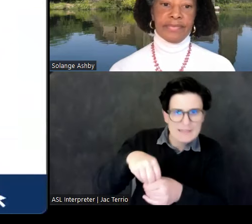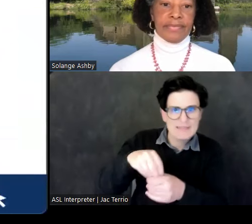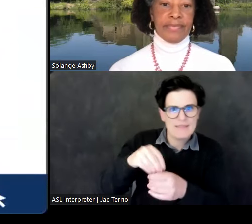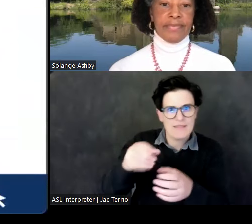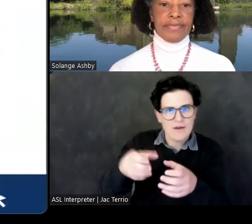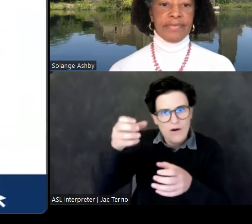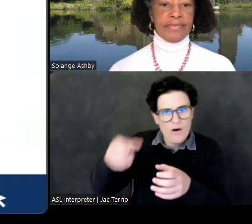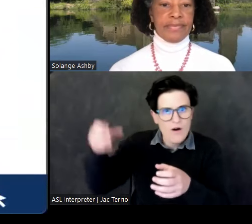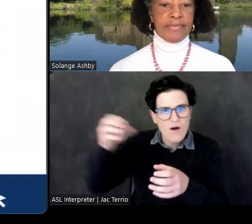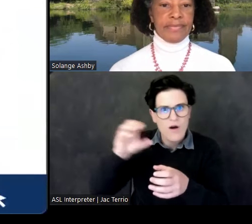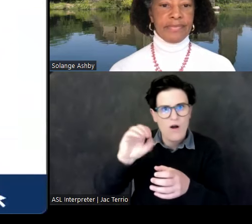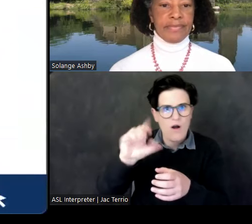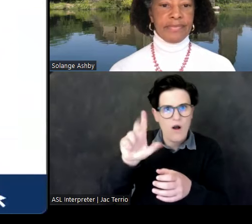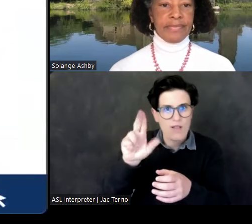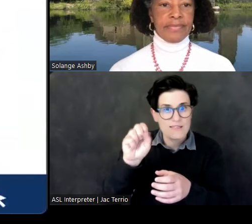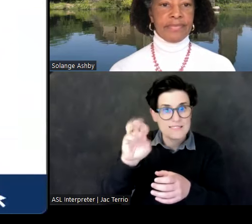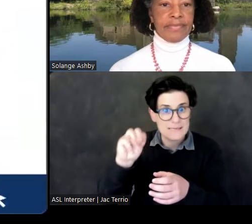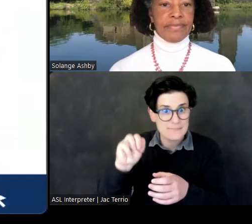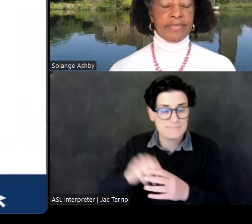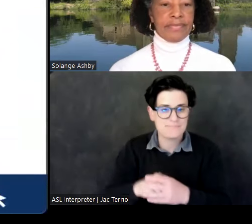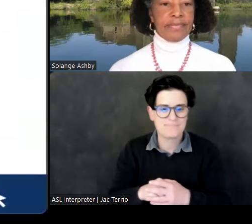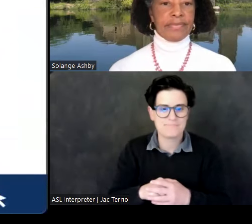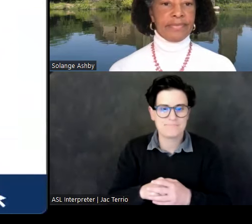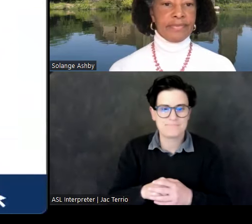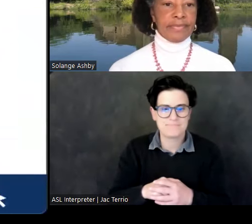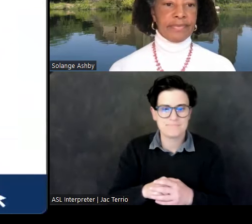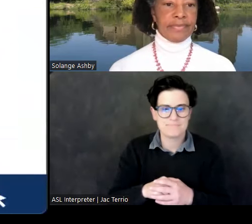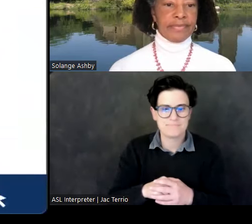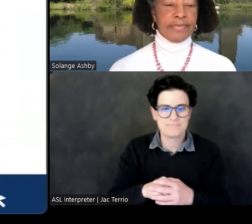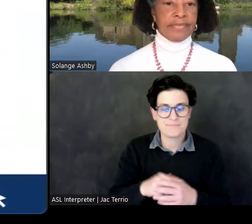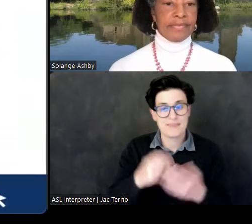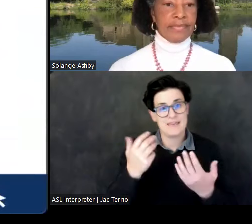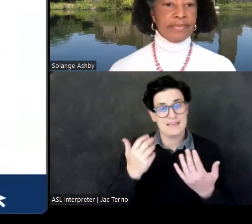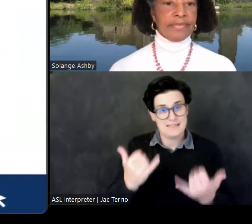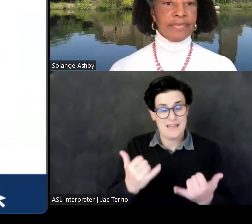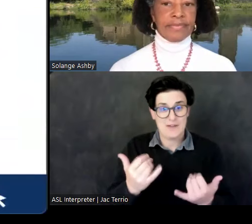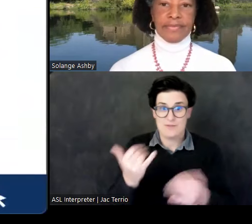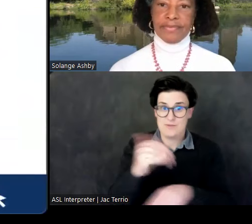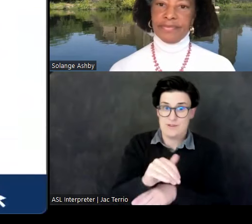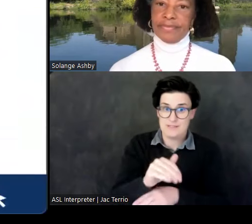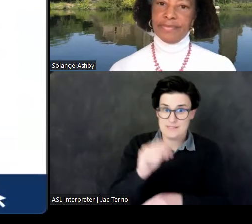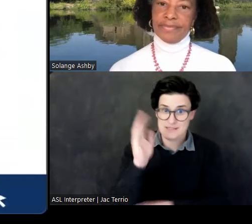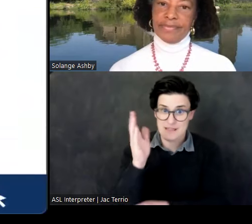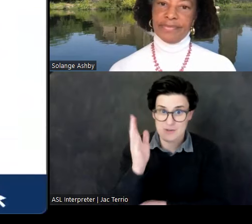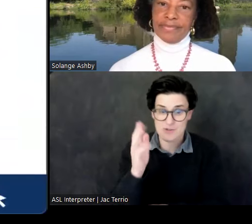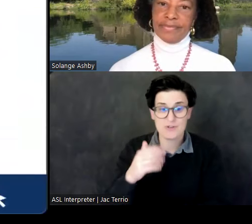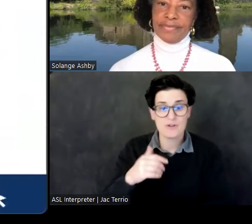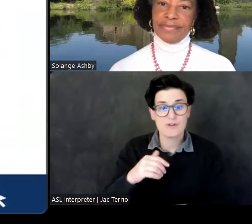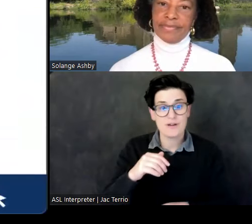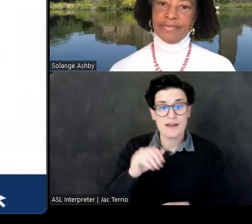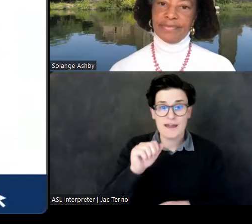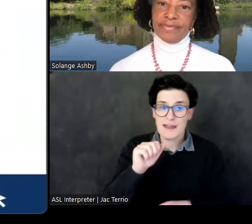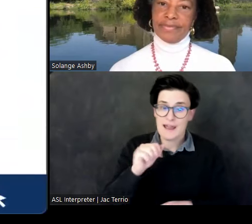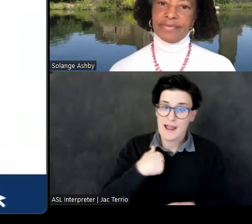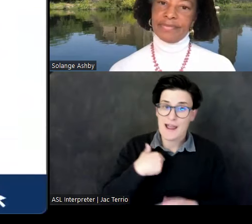And that, of course, brings us to this evening's lecture. Today I am greeting you from the 15th